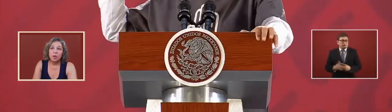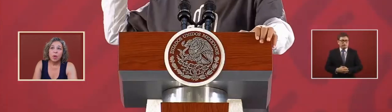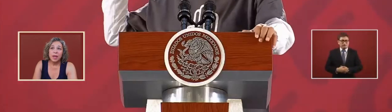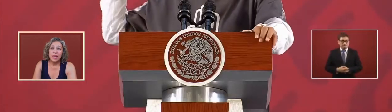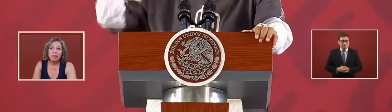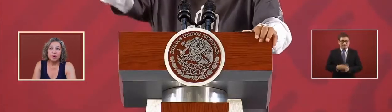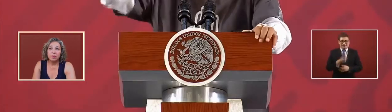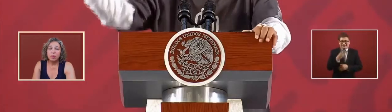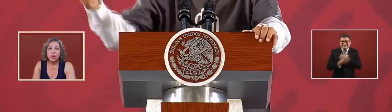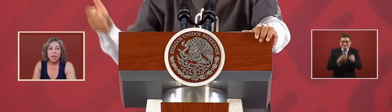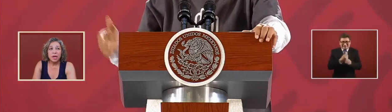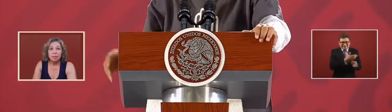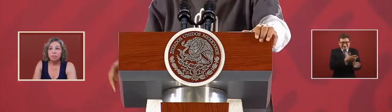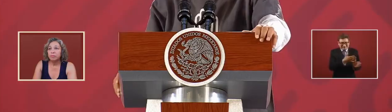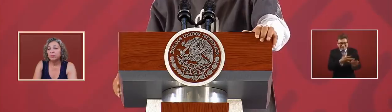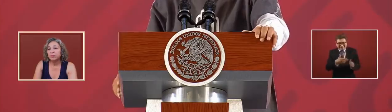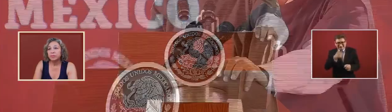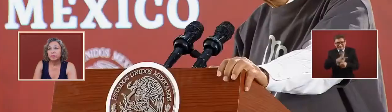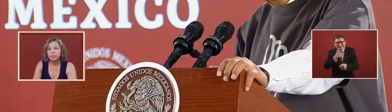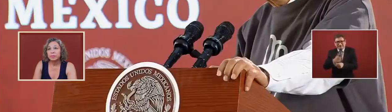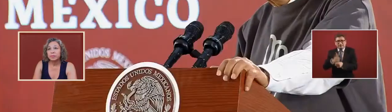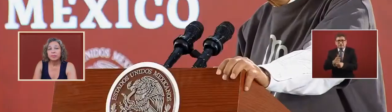why give them more time